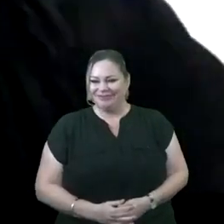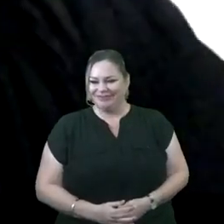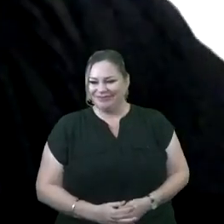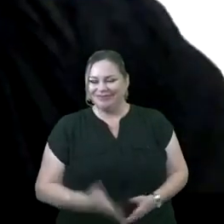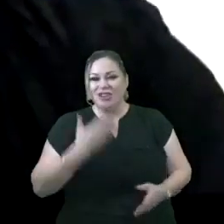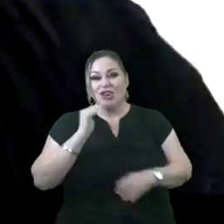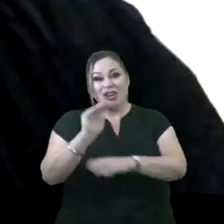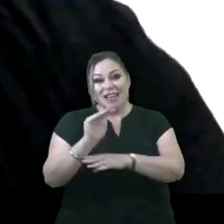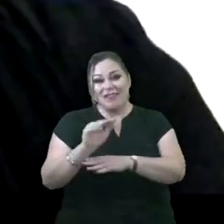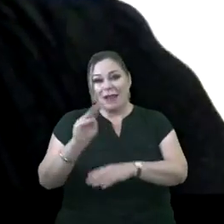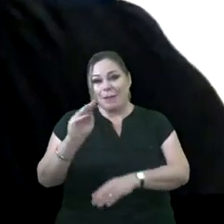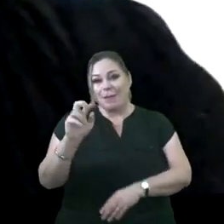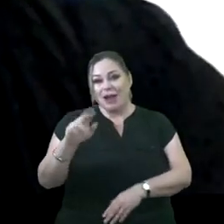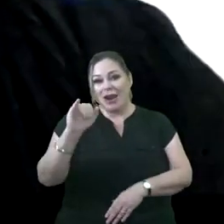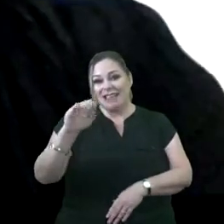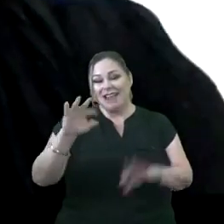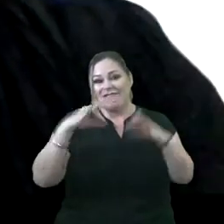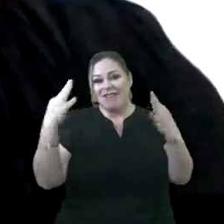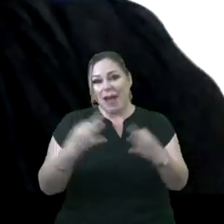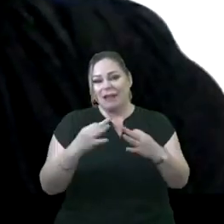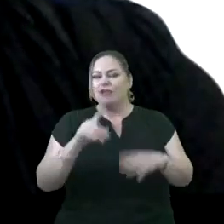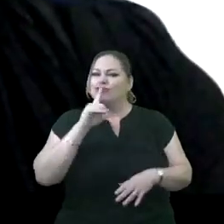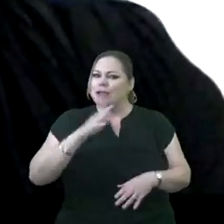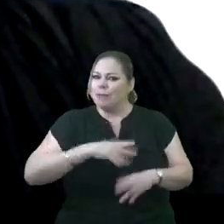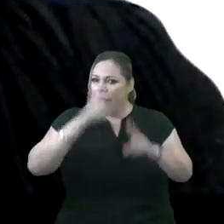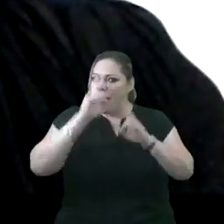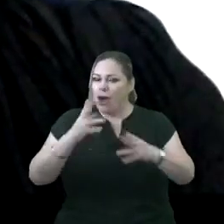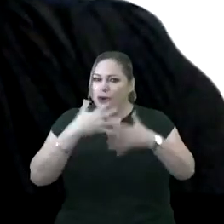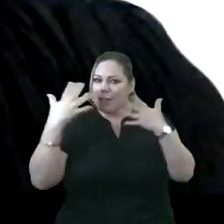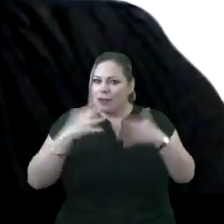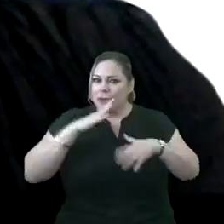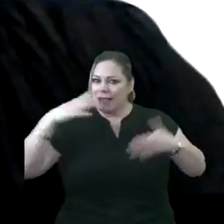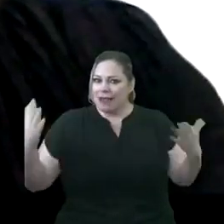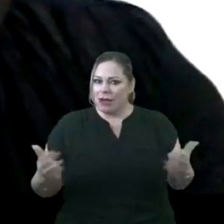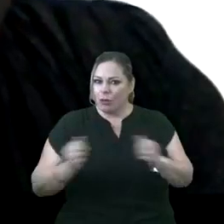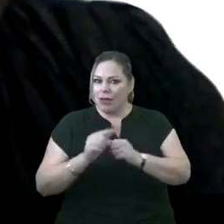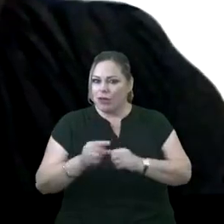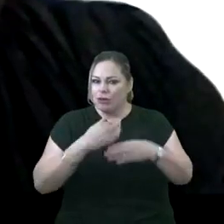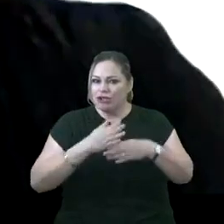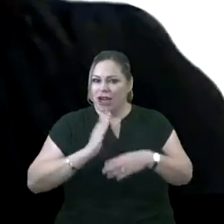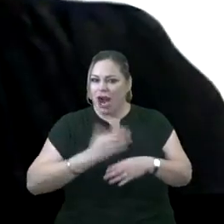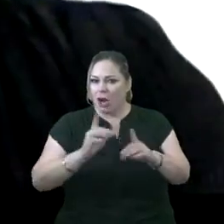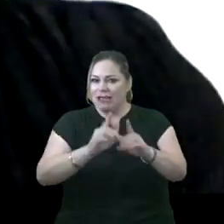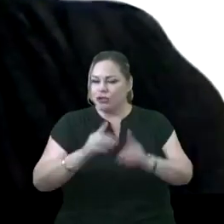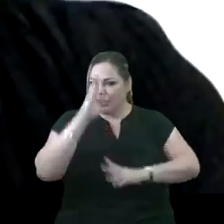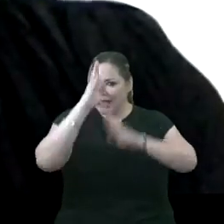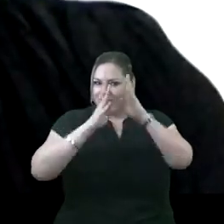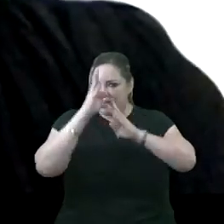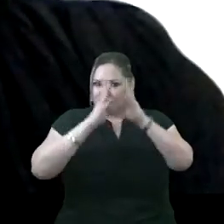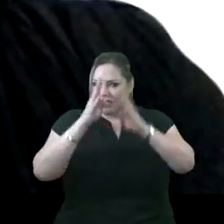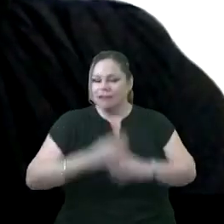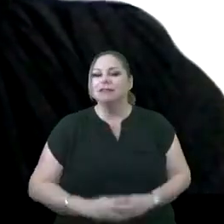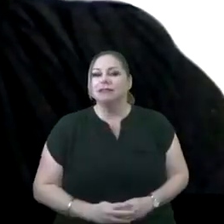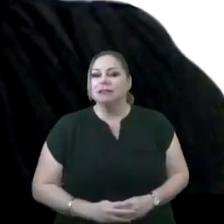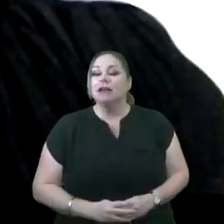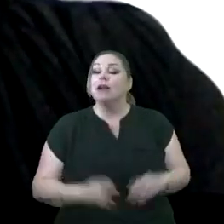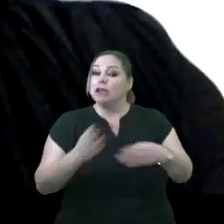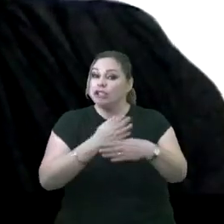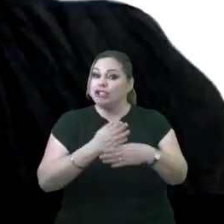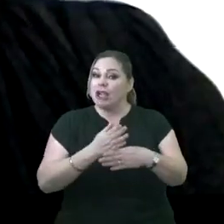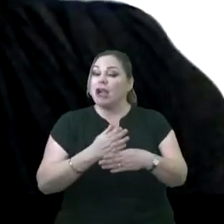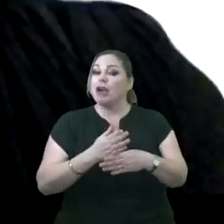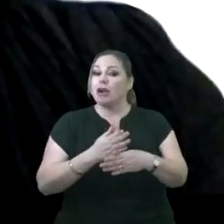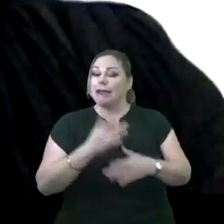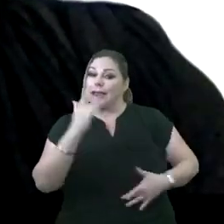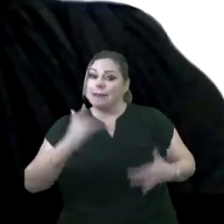Good evening, Maynor ISD family. is truly an honor and pleasure to be before you to share our district of innovation and to share many